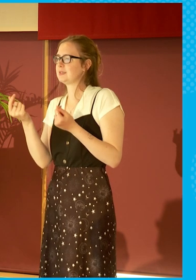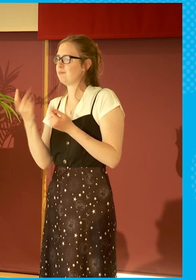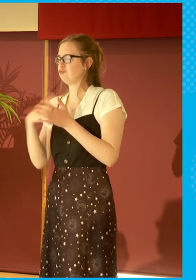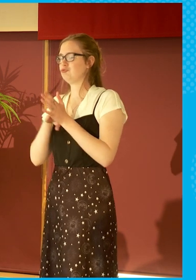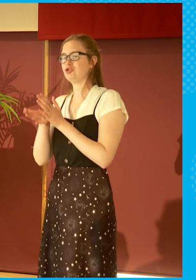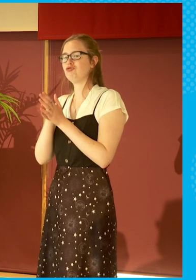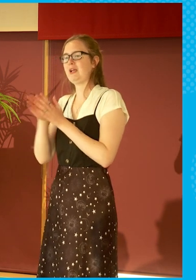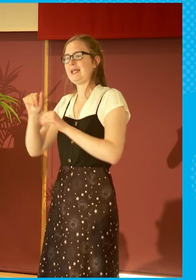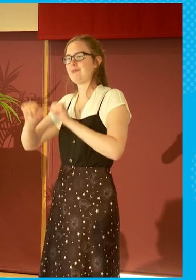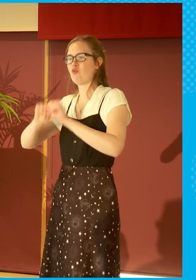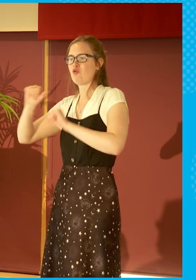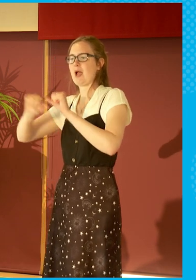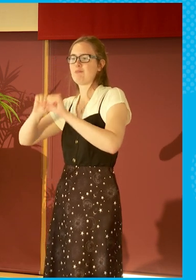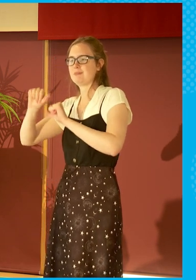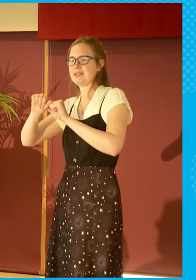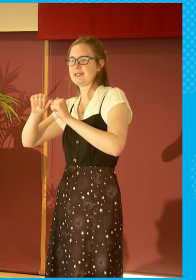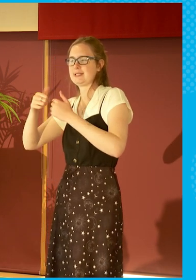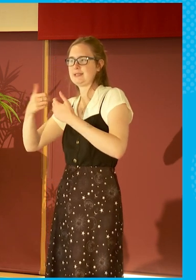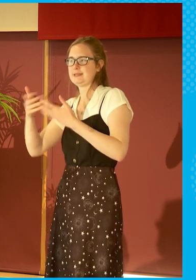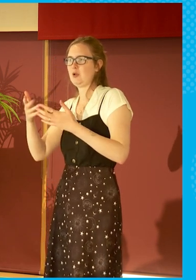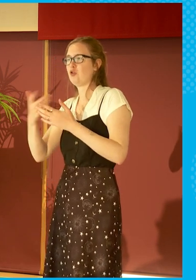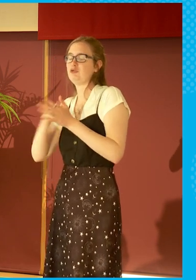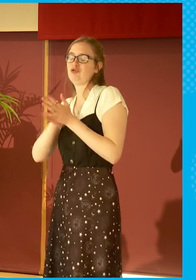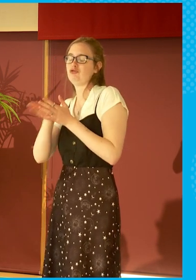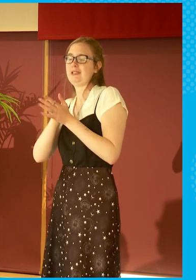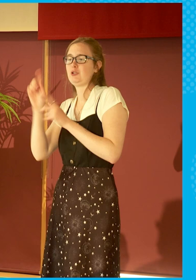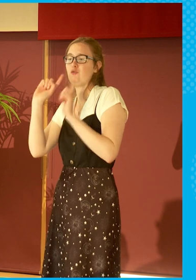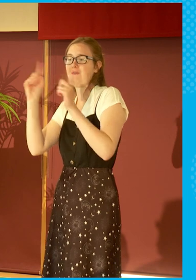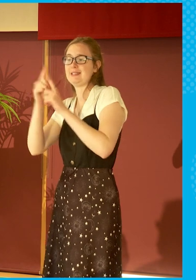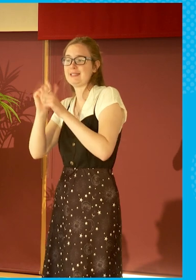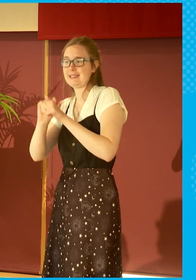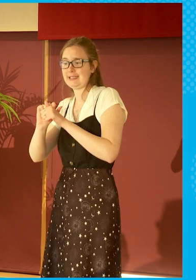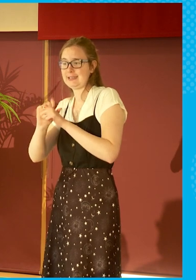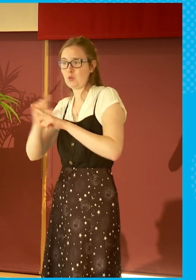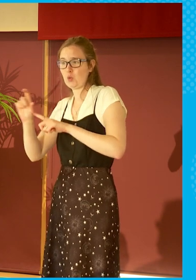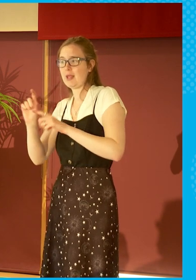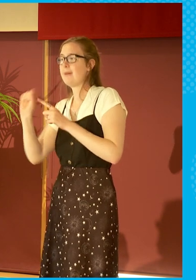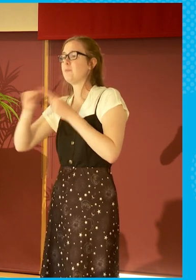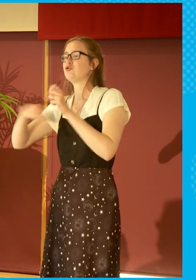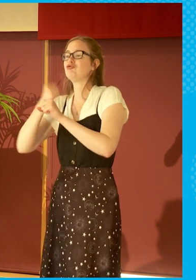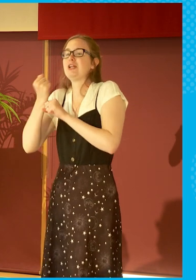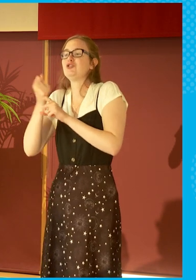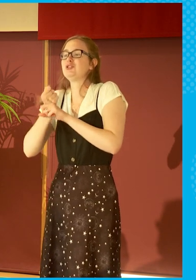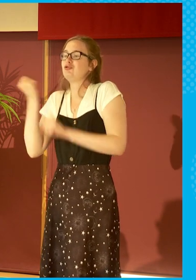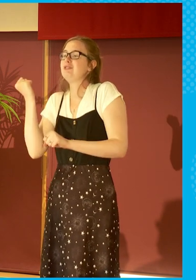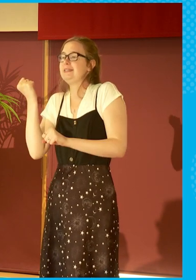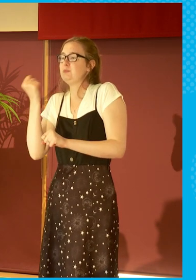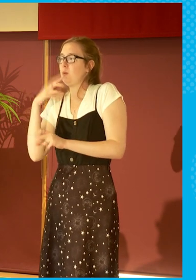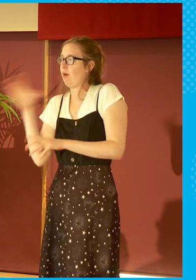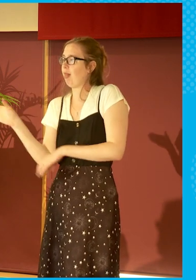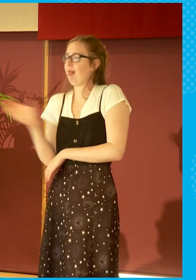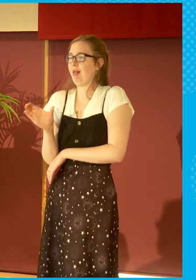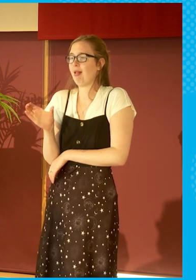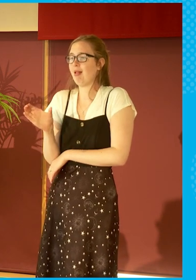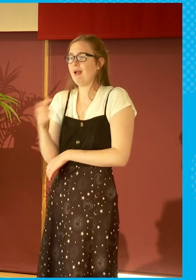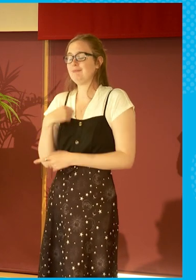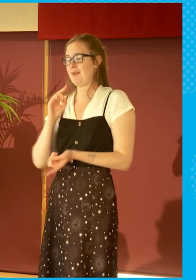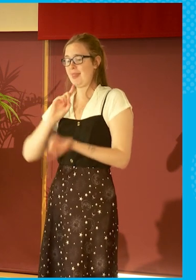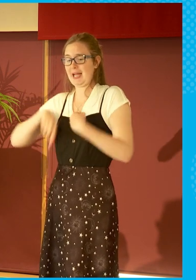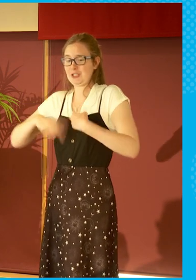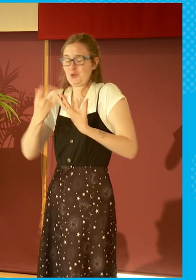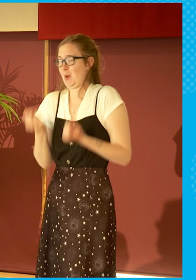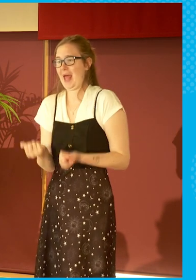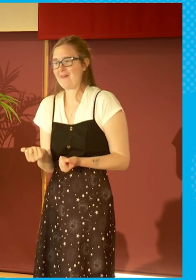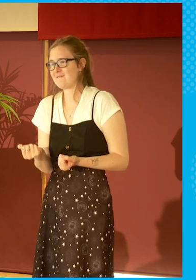university degrees, particularly some of the postgraduate degrees. I don't have the answer to this.